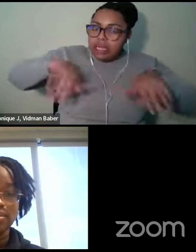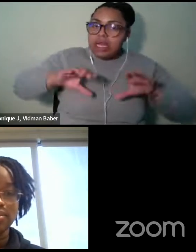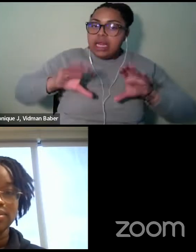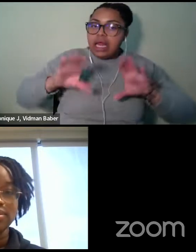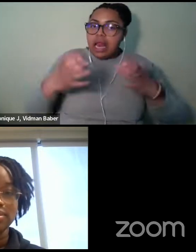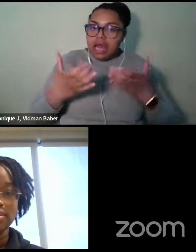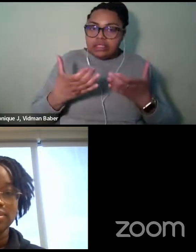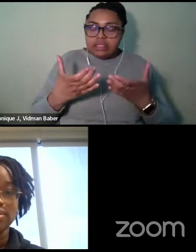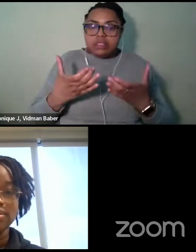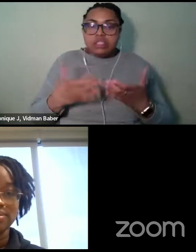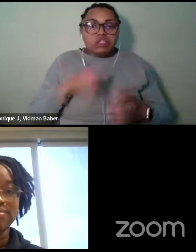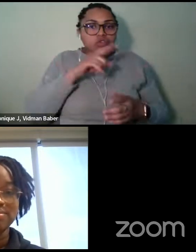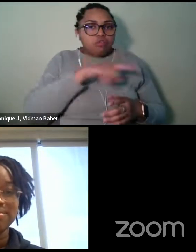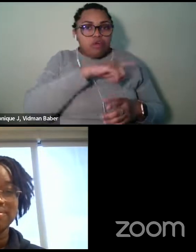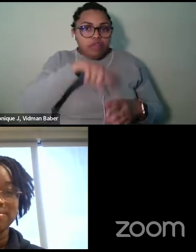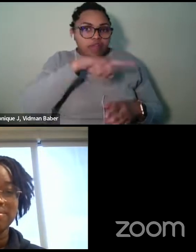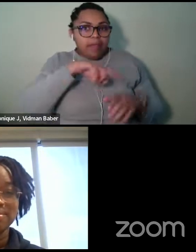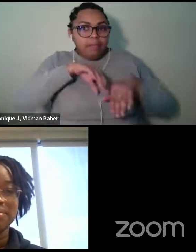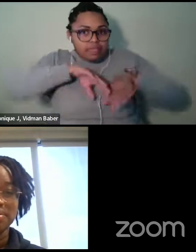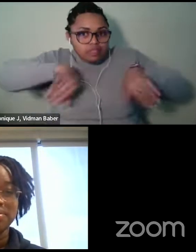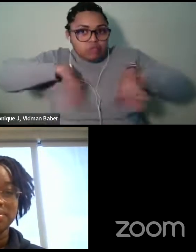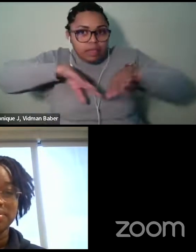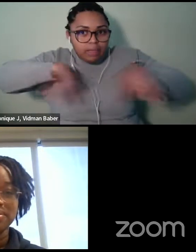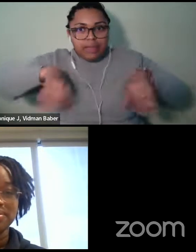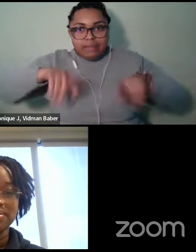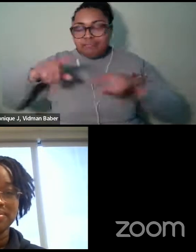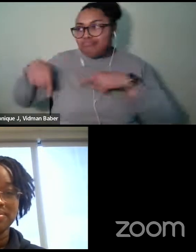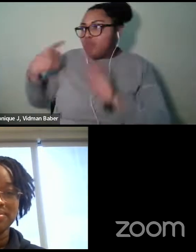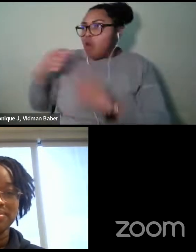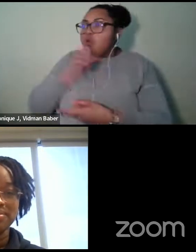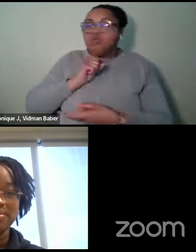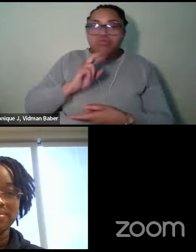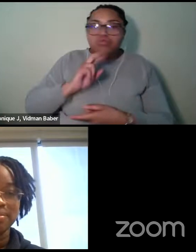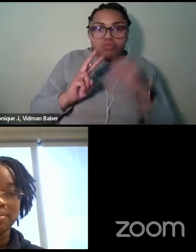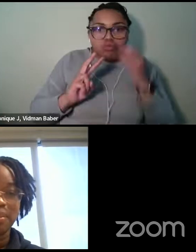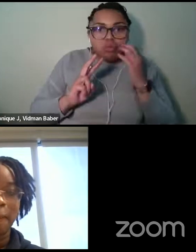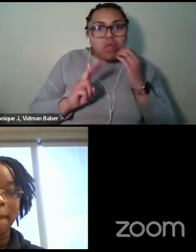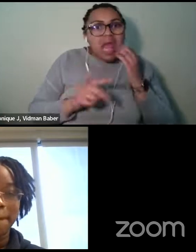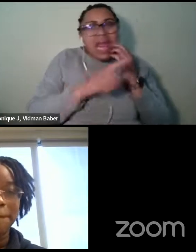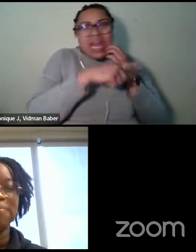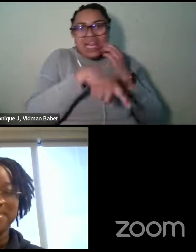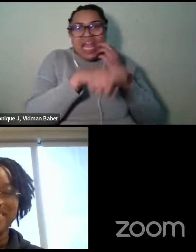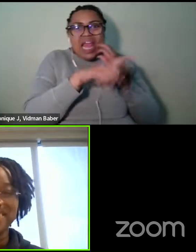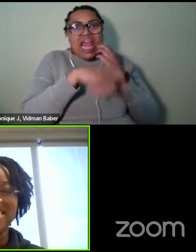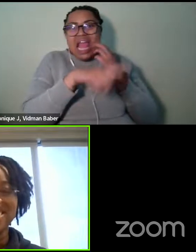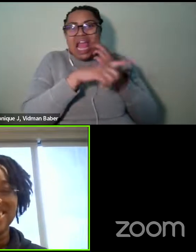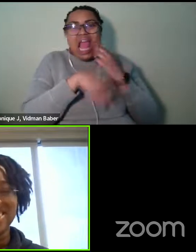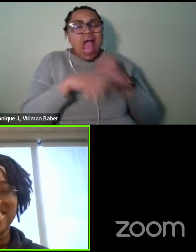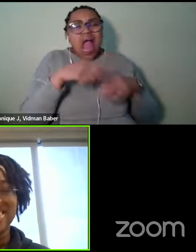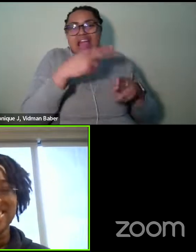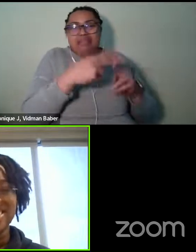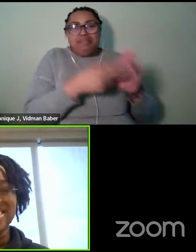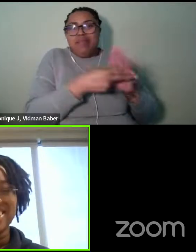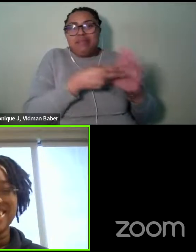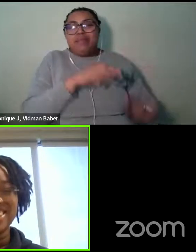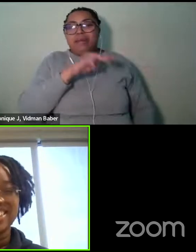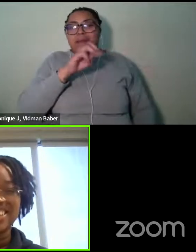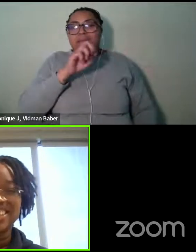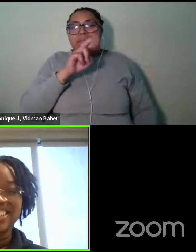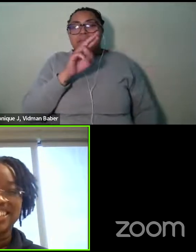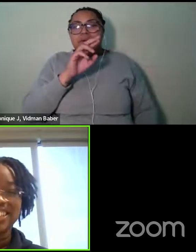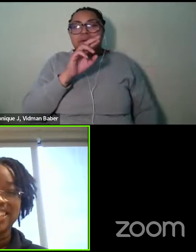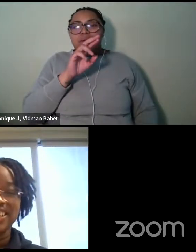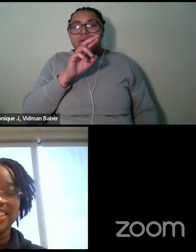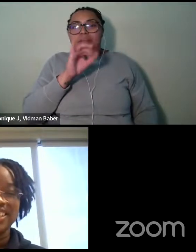mermaids, cause I tease them and call them mermaids cause they can just, you know, they can breaststroke. mean, they can do, they're like fantastic